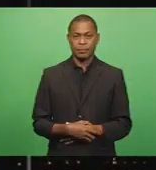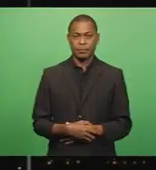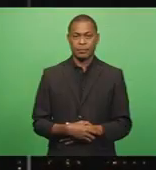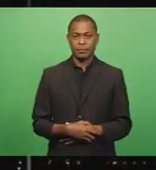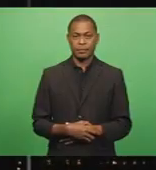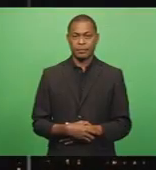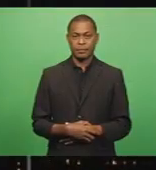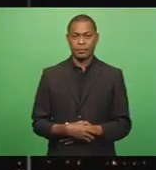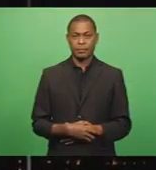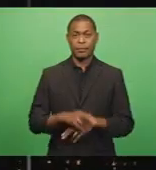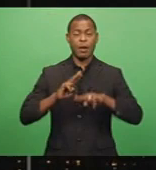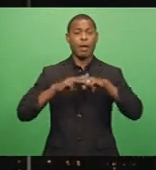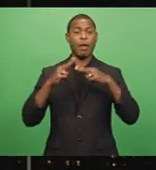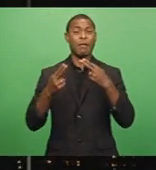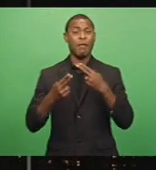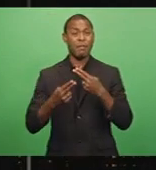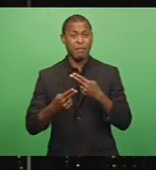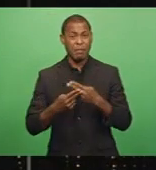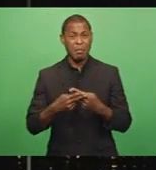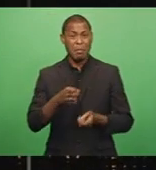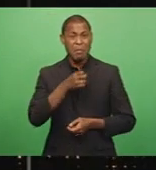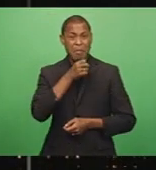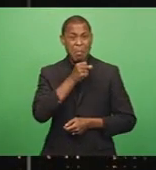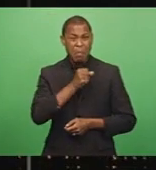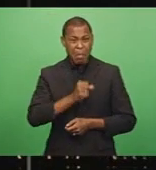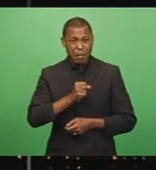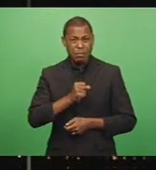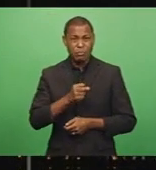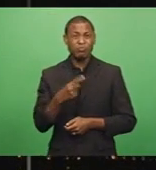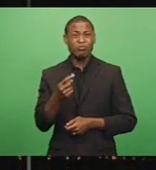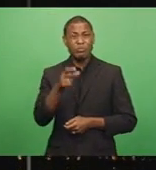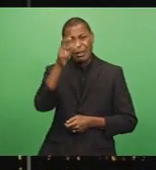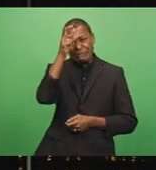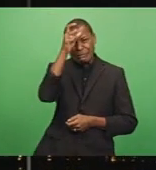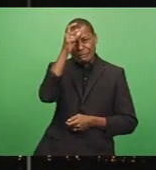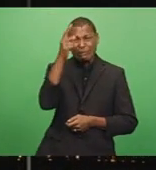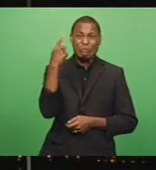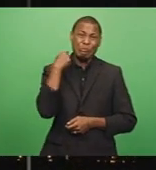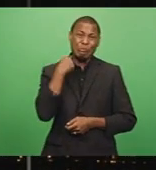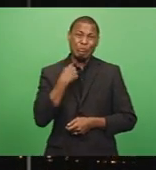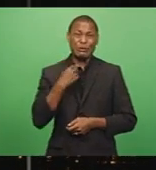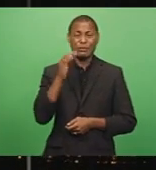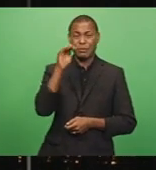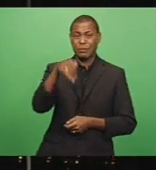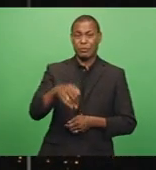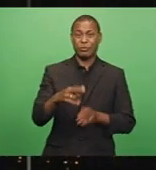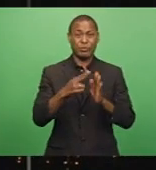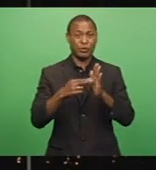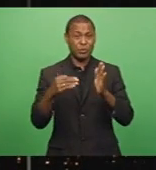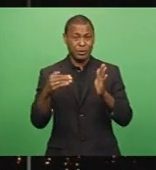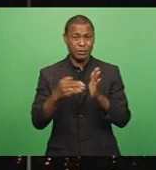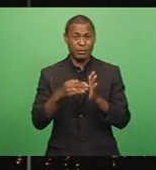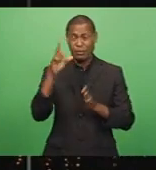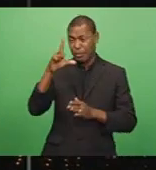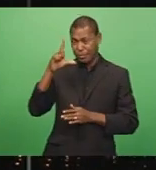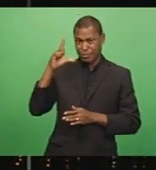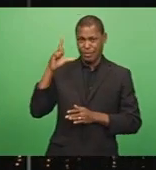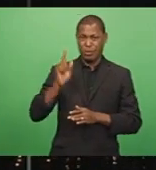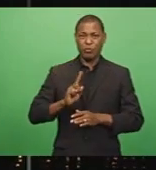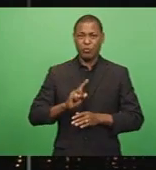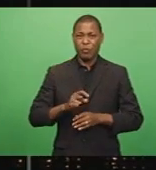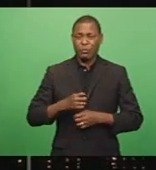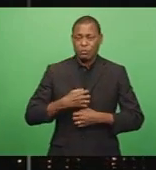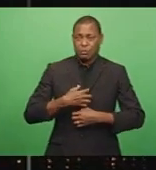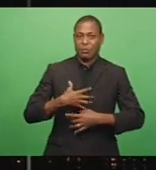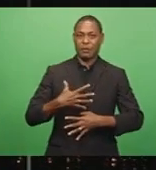The family of Faiz Ali who was allegedly murdered at his home in New Zealand yesterday is still in a state